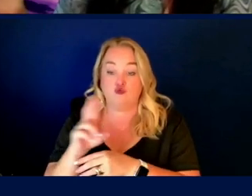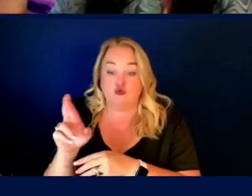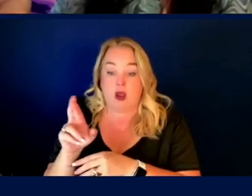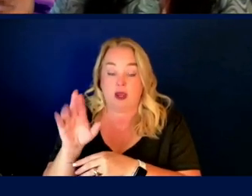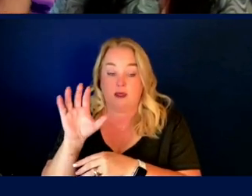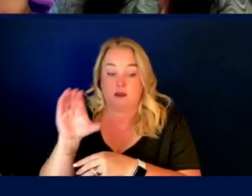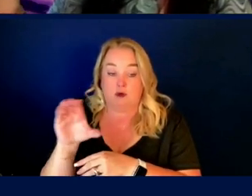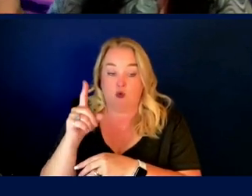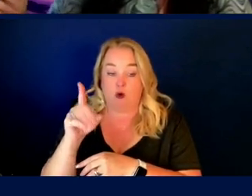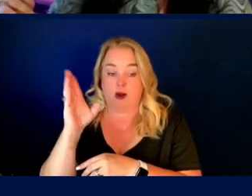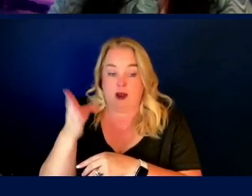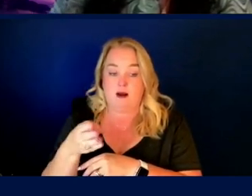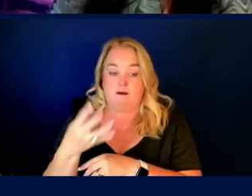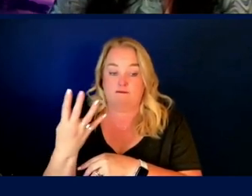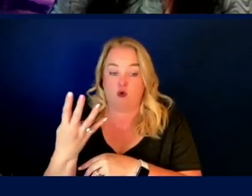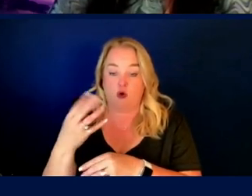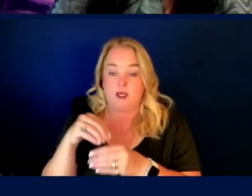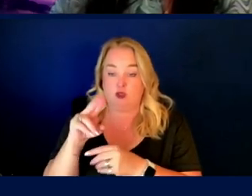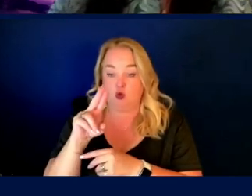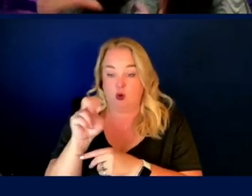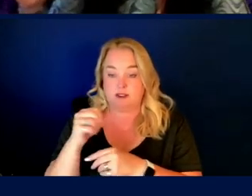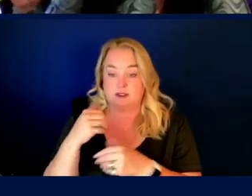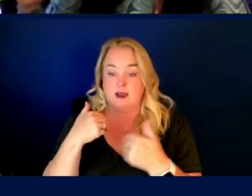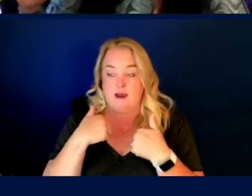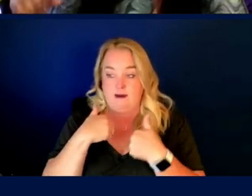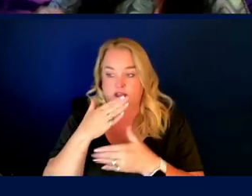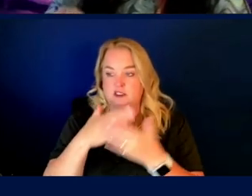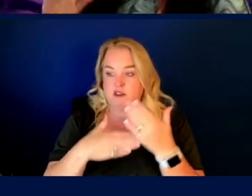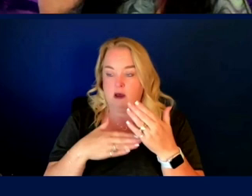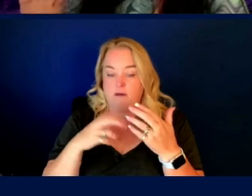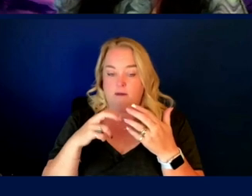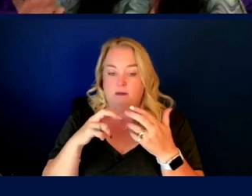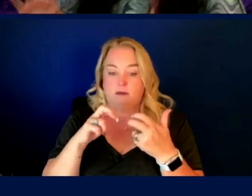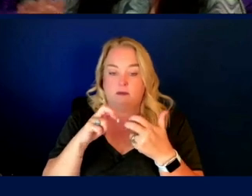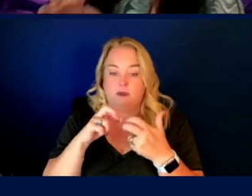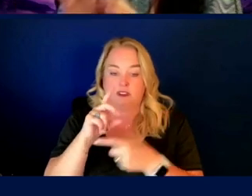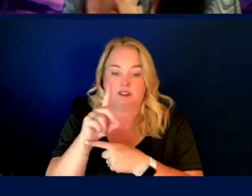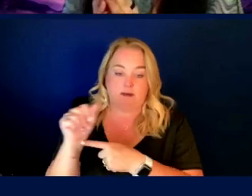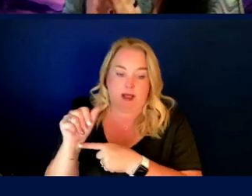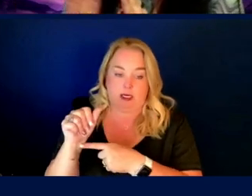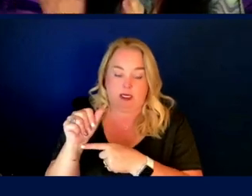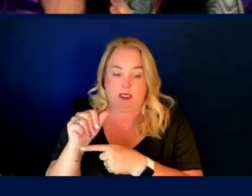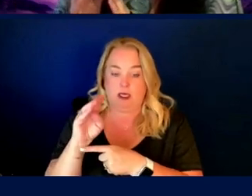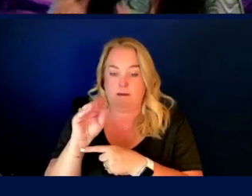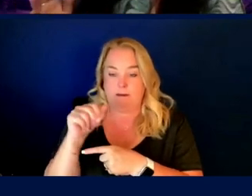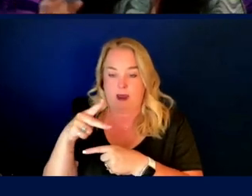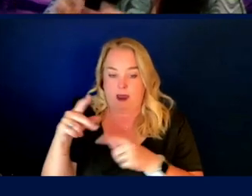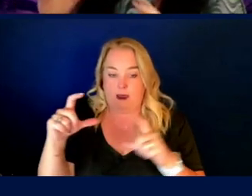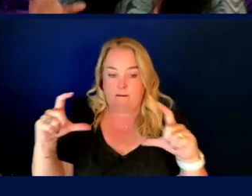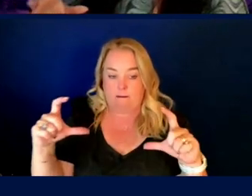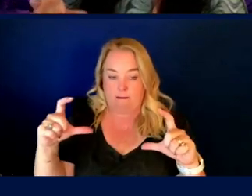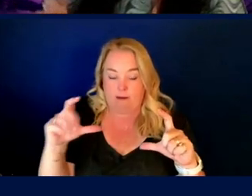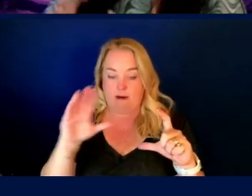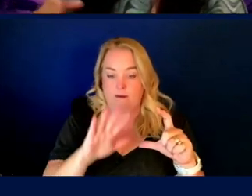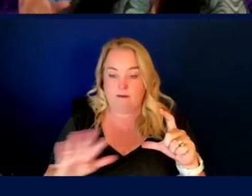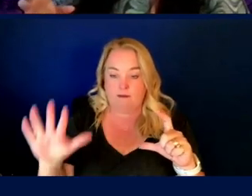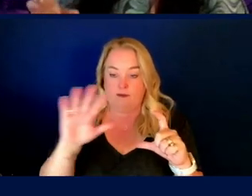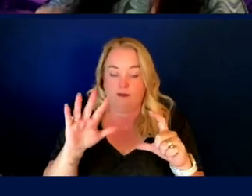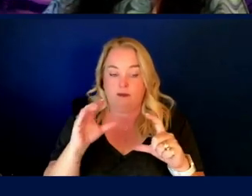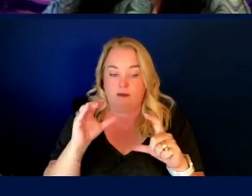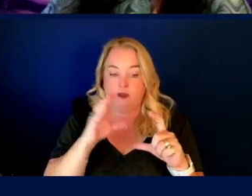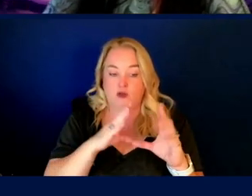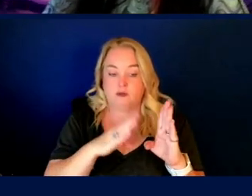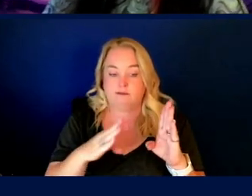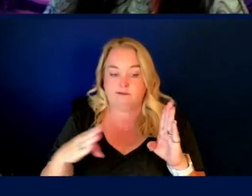uh, up to one in four adults in the U S having some type of disability with a map of the U S there's, uh, uh, pattern of, uh, just a